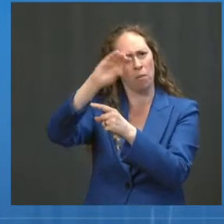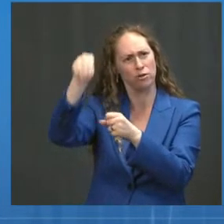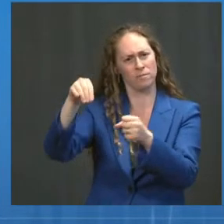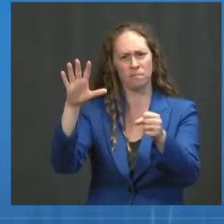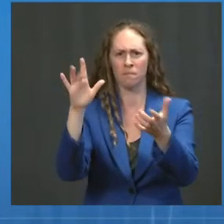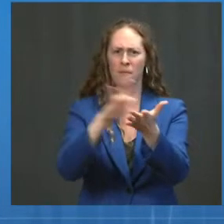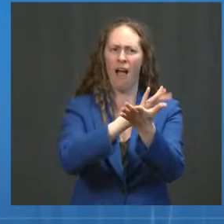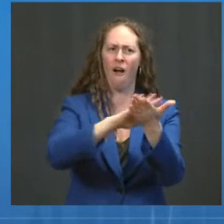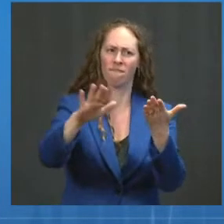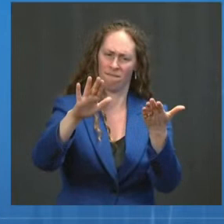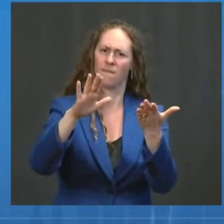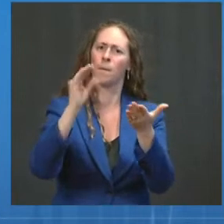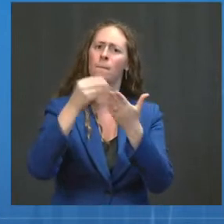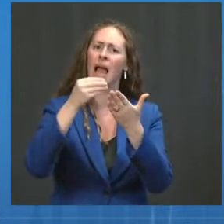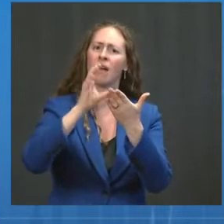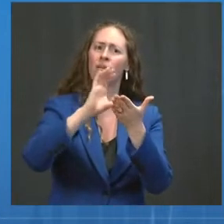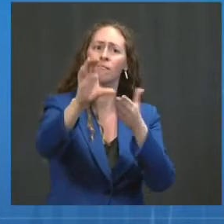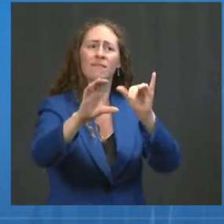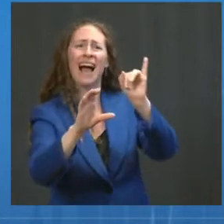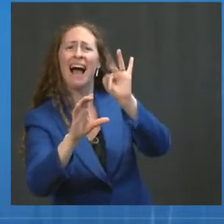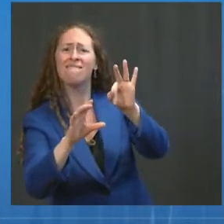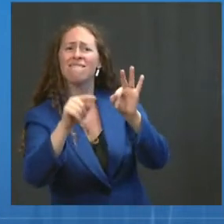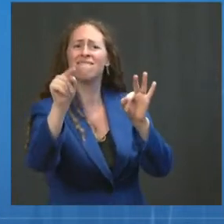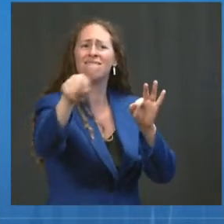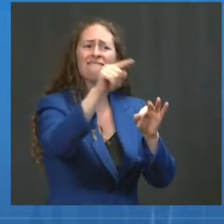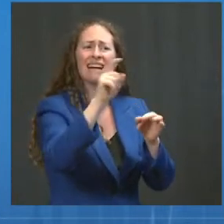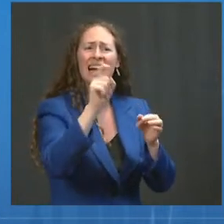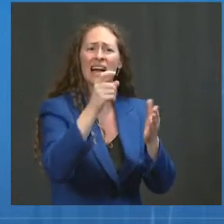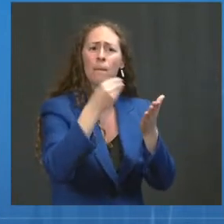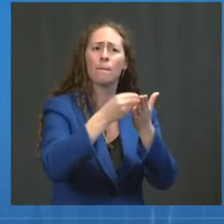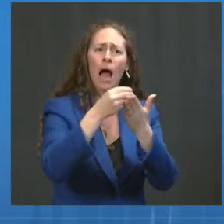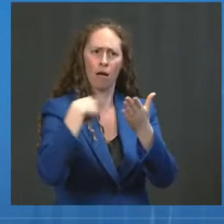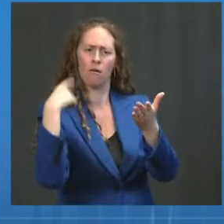personnel for critical COVID-19 missions.